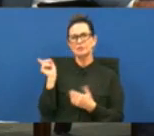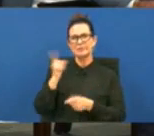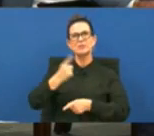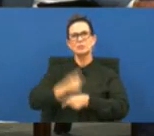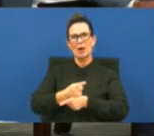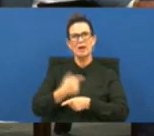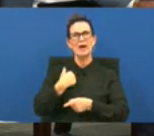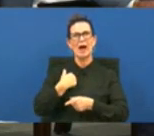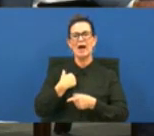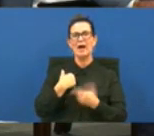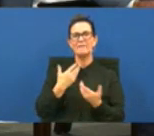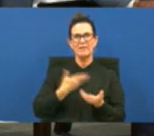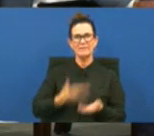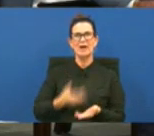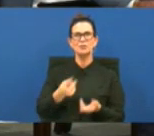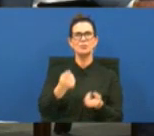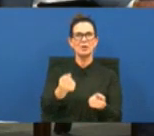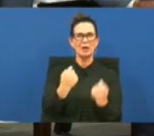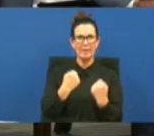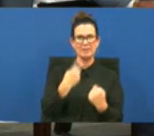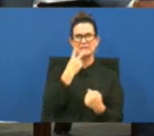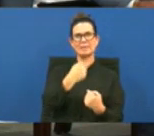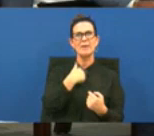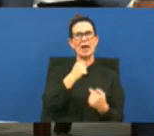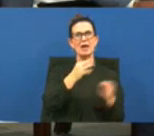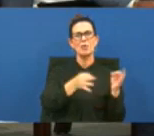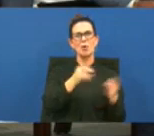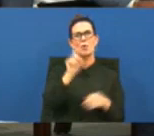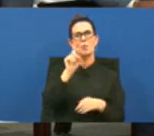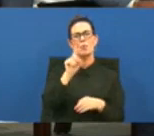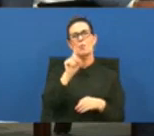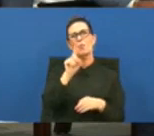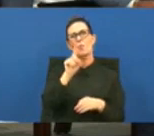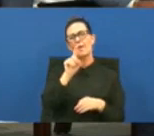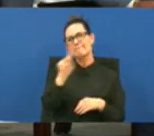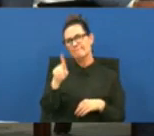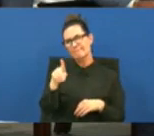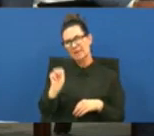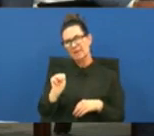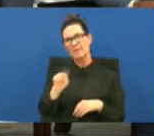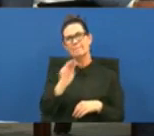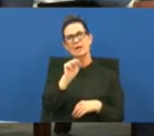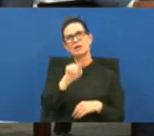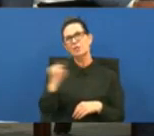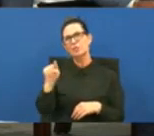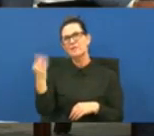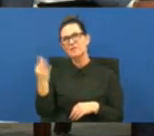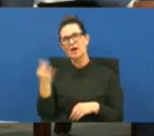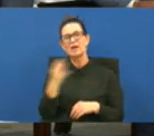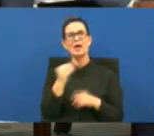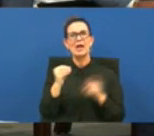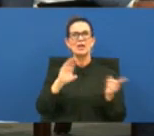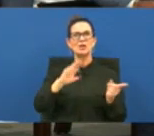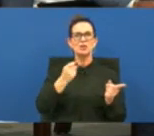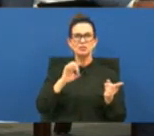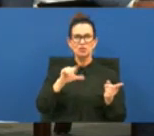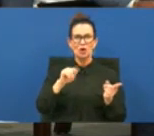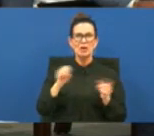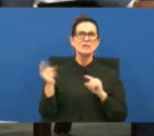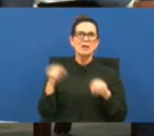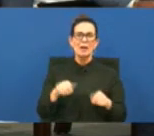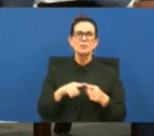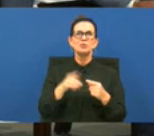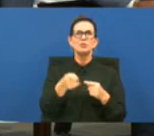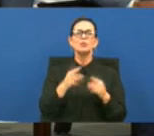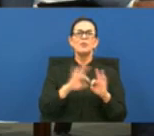invitation to come see me at court at 1 p.m every single day monday through friday and charlotte has been wonderful and come to the family support